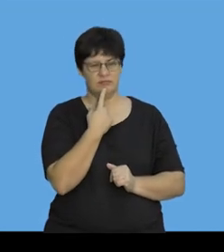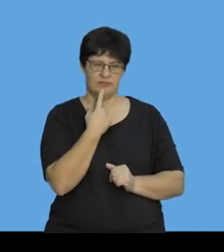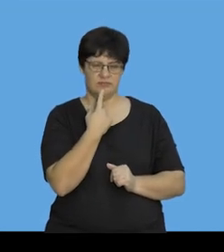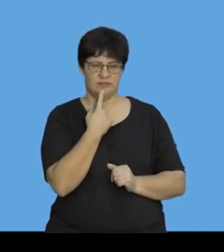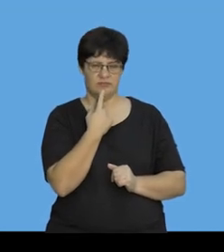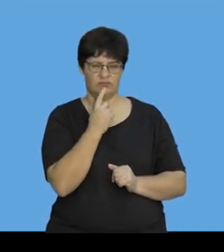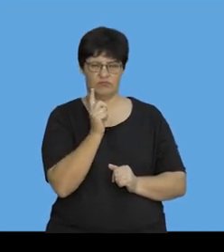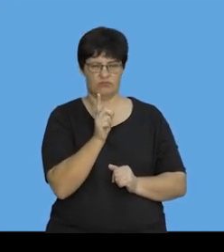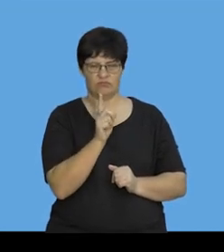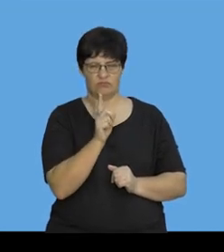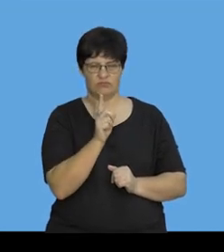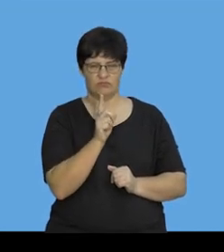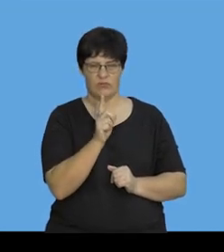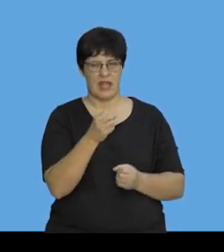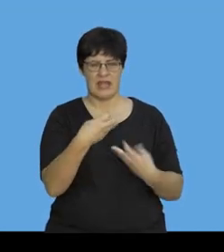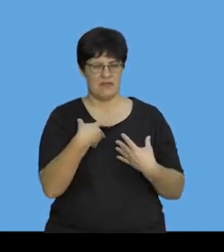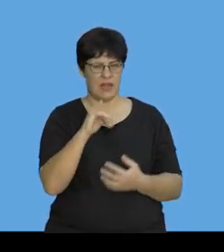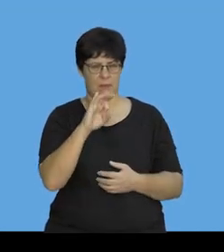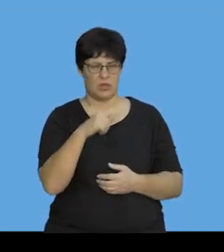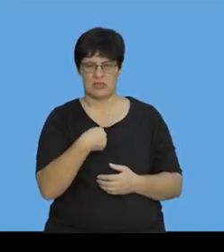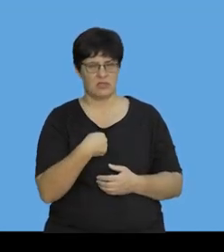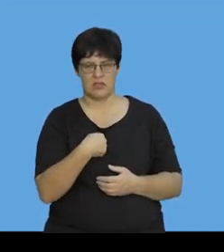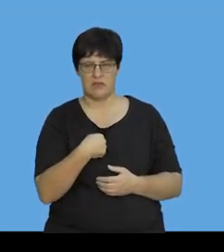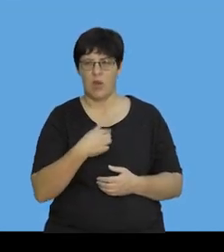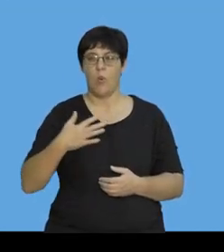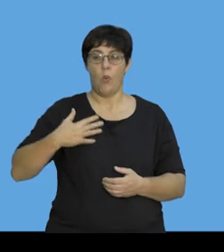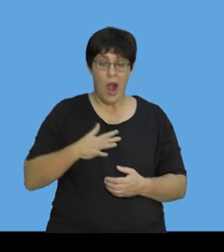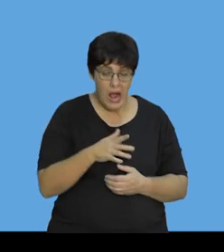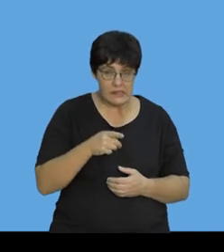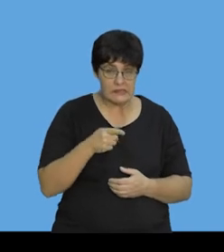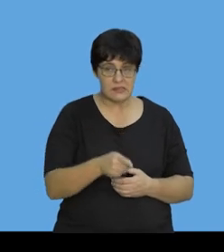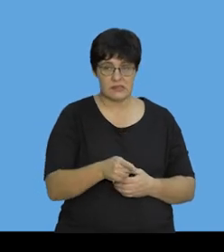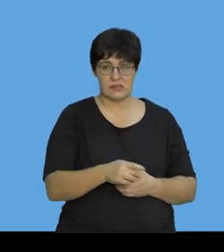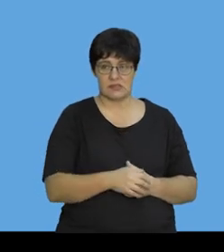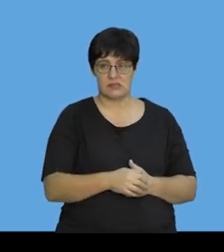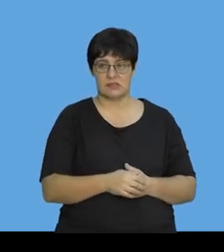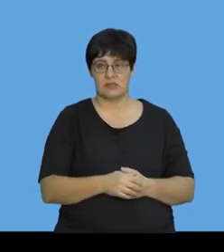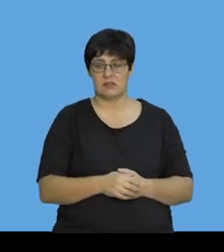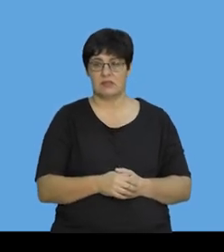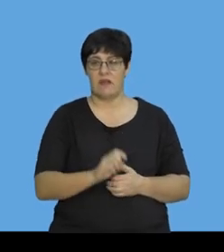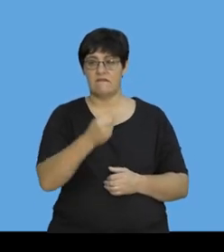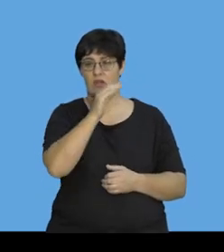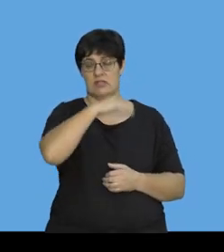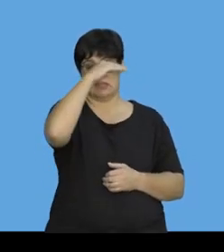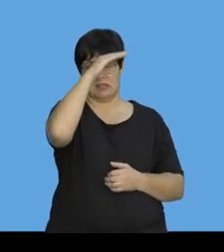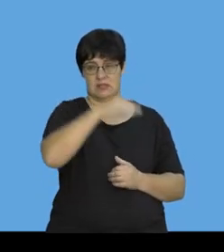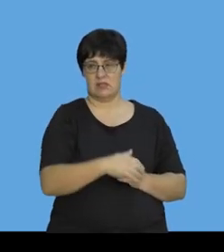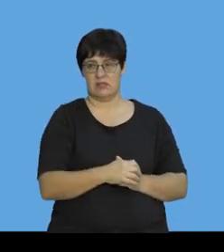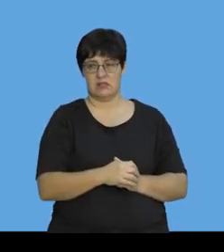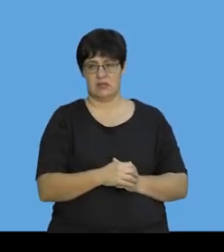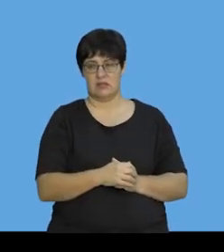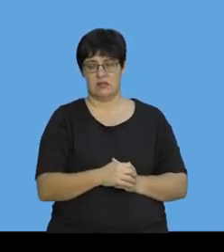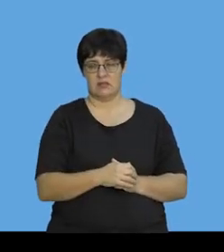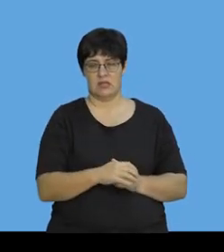to say to ourselves, actually, they didn't give me impulse. They wanted, if you look at the first part of the question,